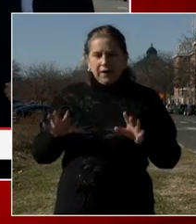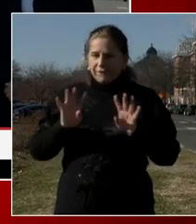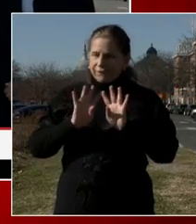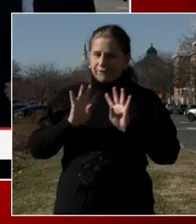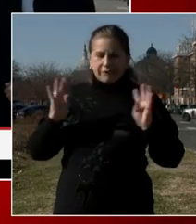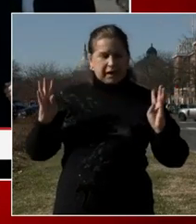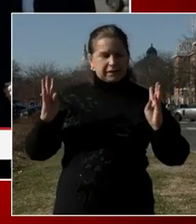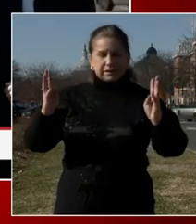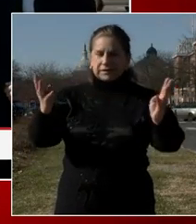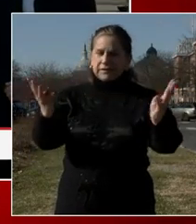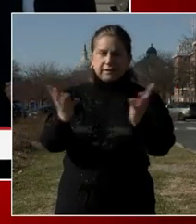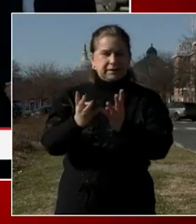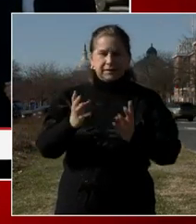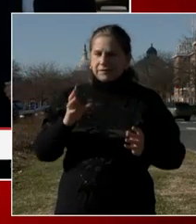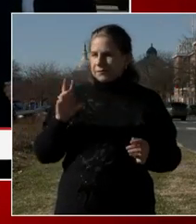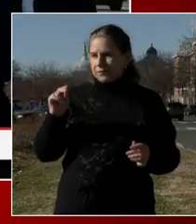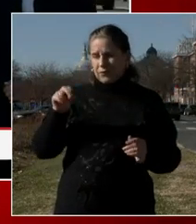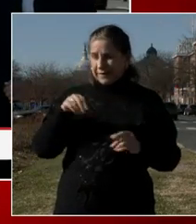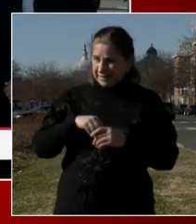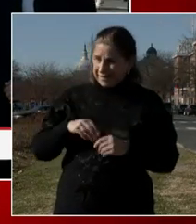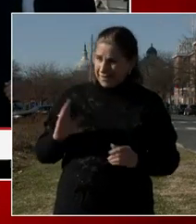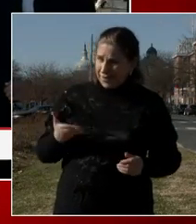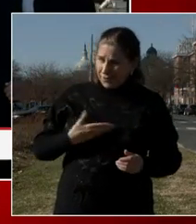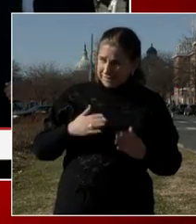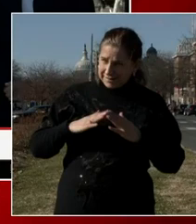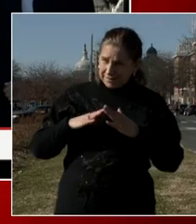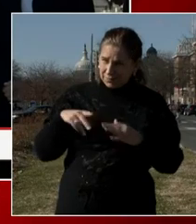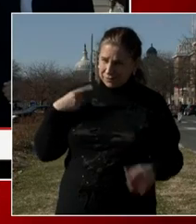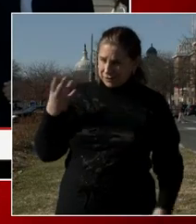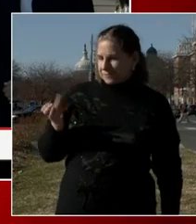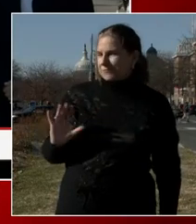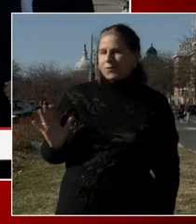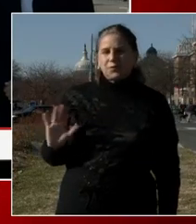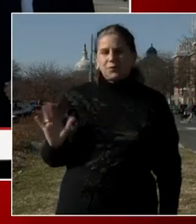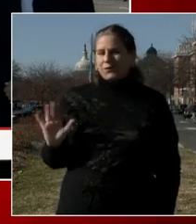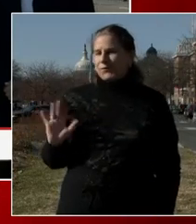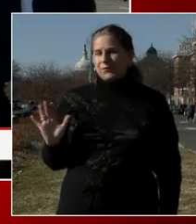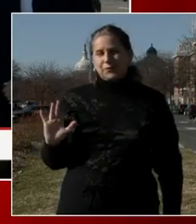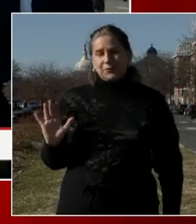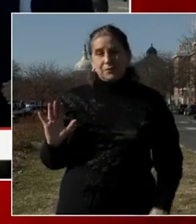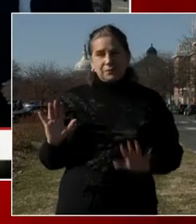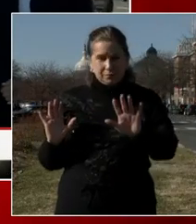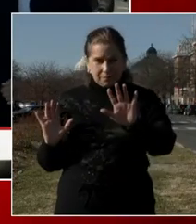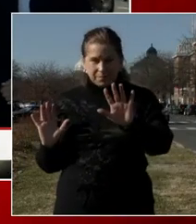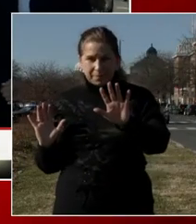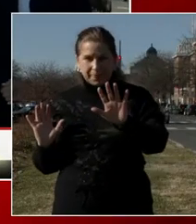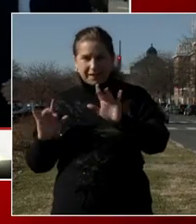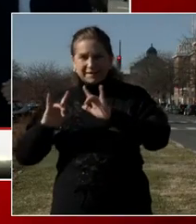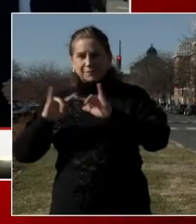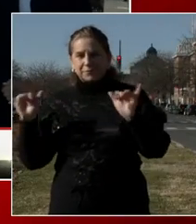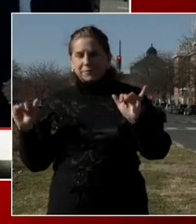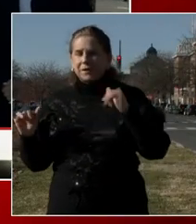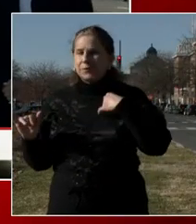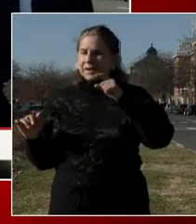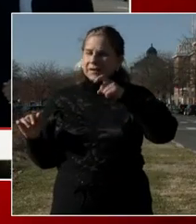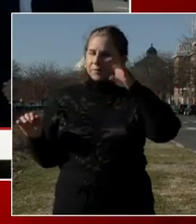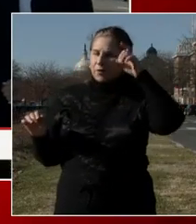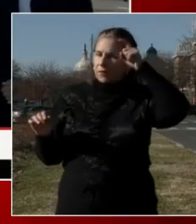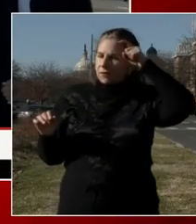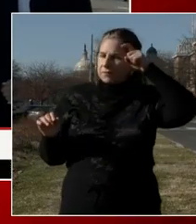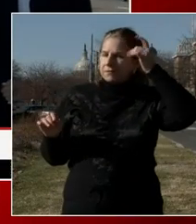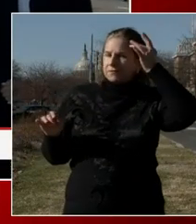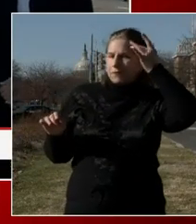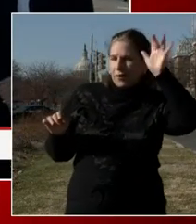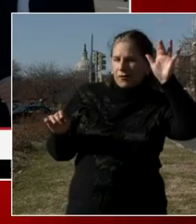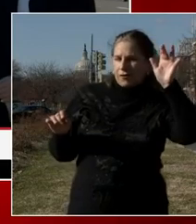troops, uh, in our city any longer than they need to be. Um, but at the same time, we need to be smart about how we